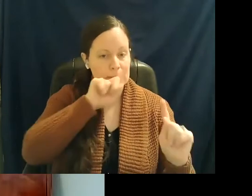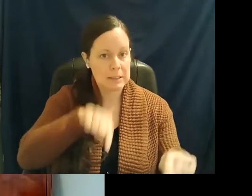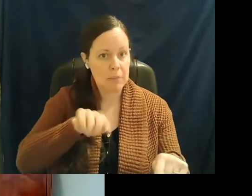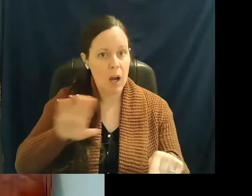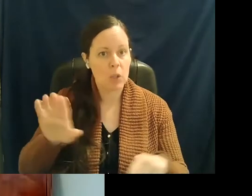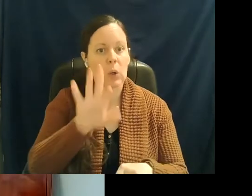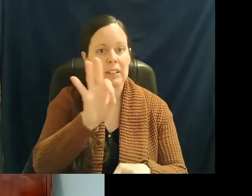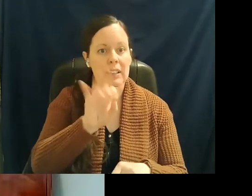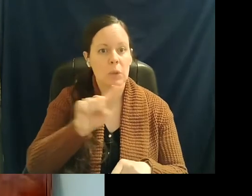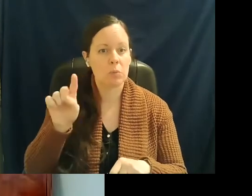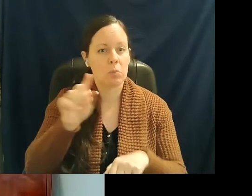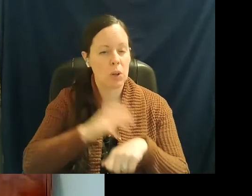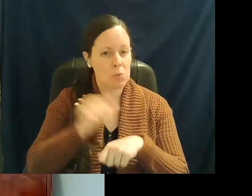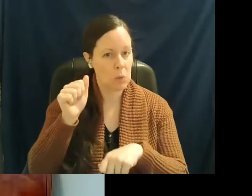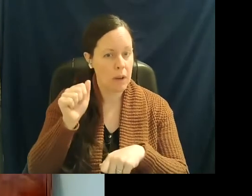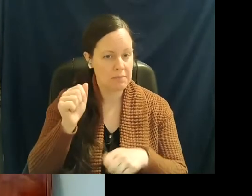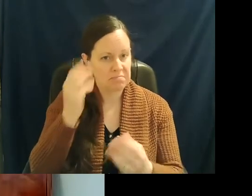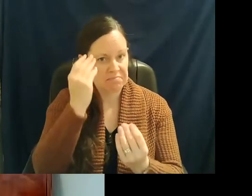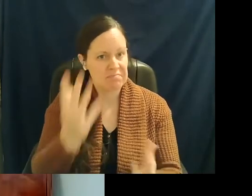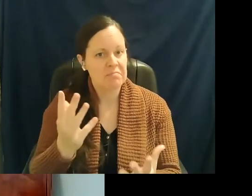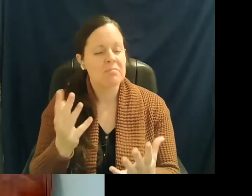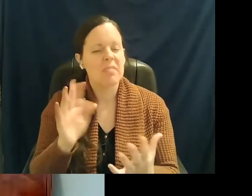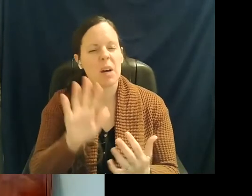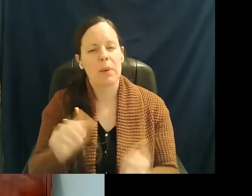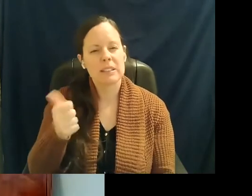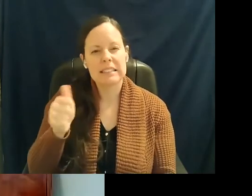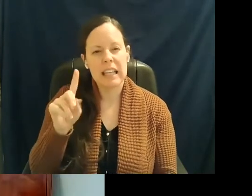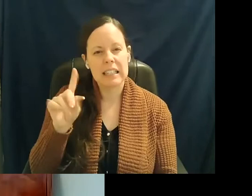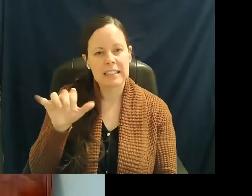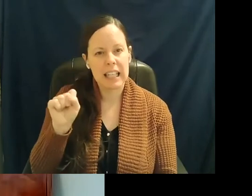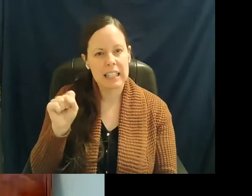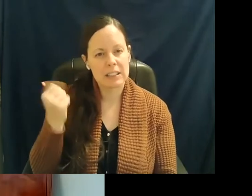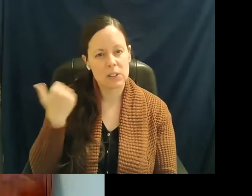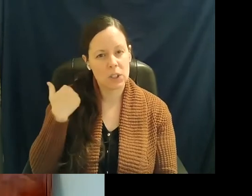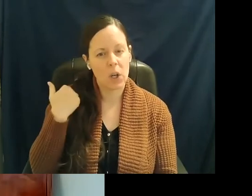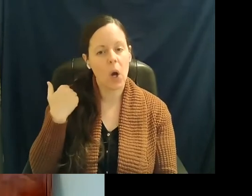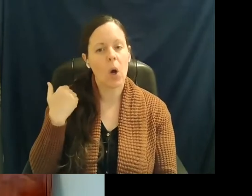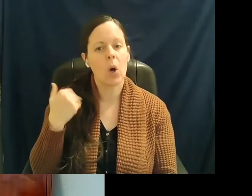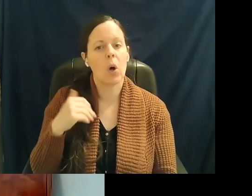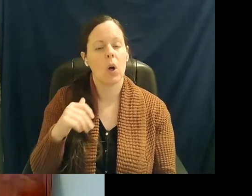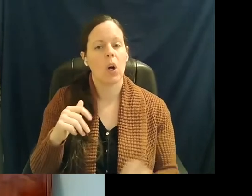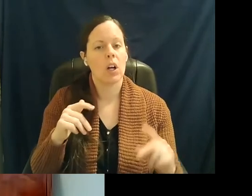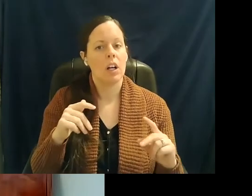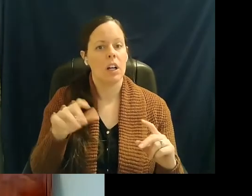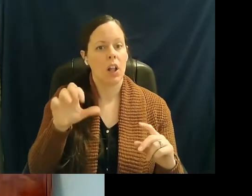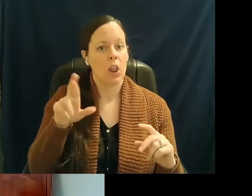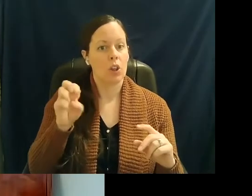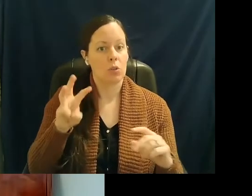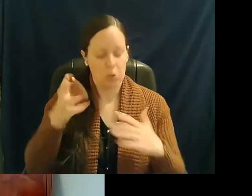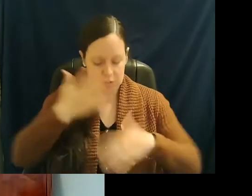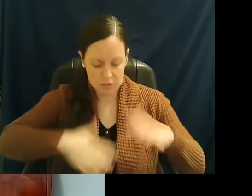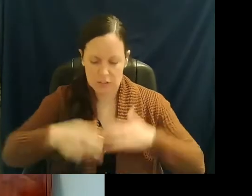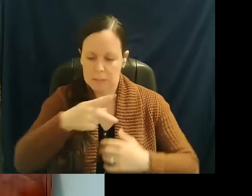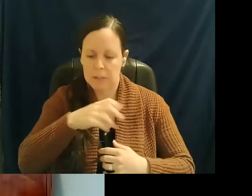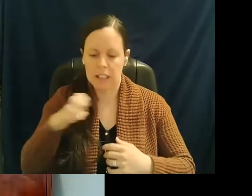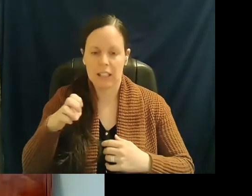requests. I can tell you that about 10 days ago, as a crew was getting into their personal protective equipment, they were